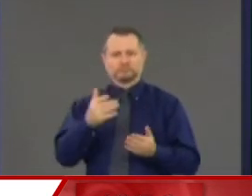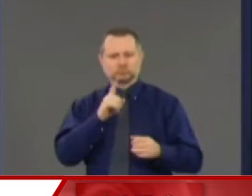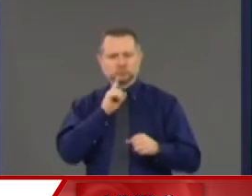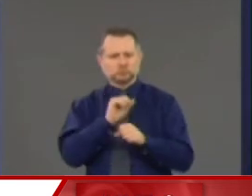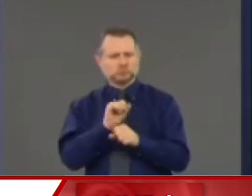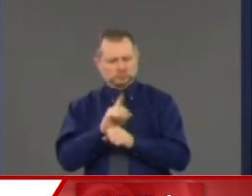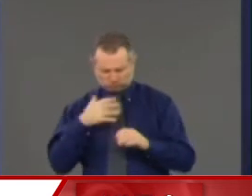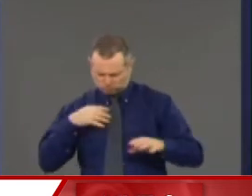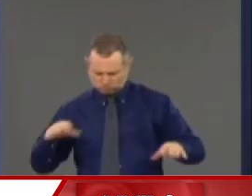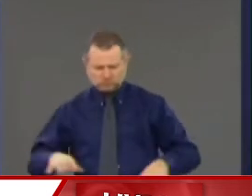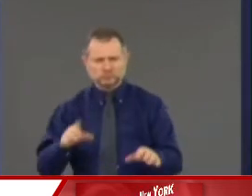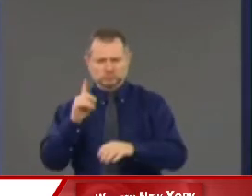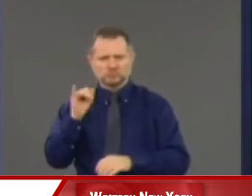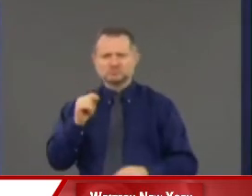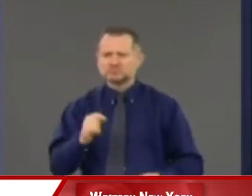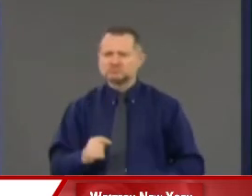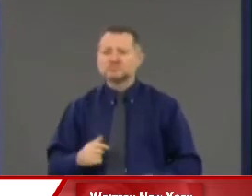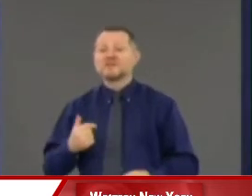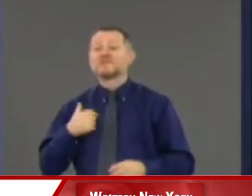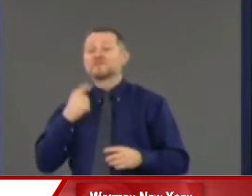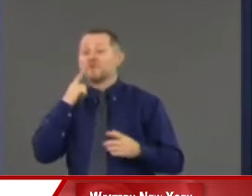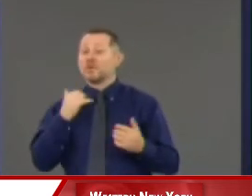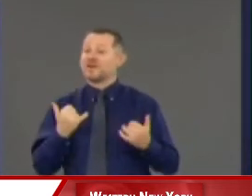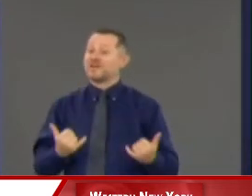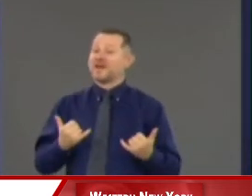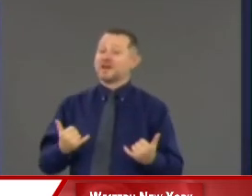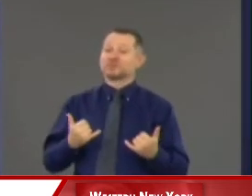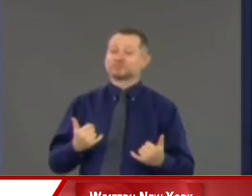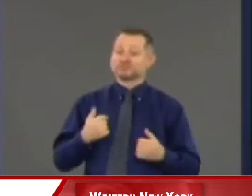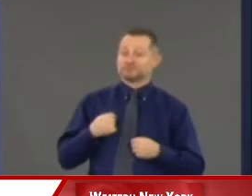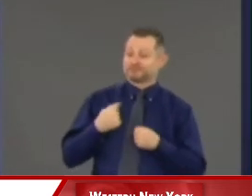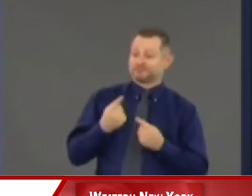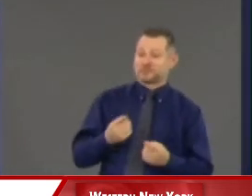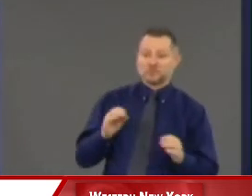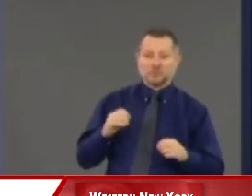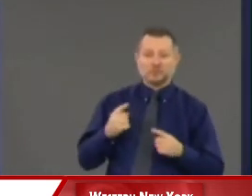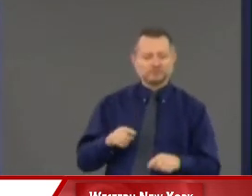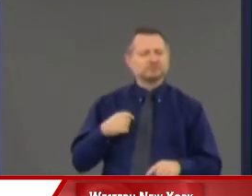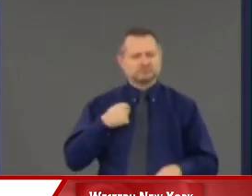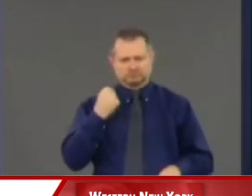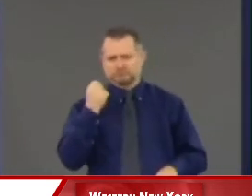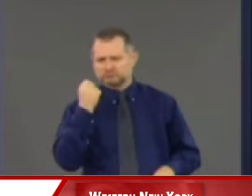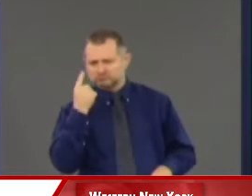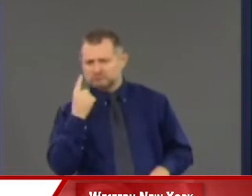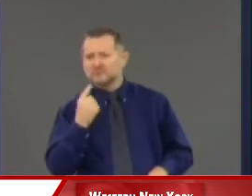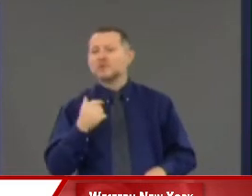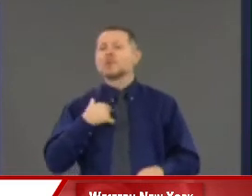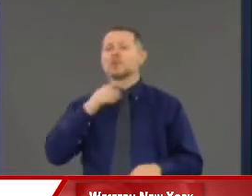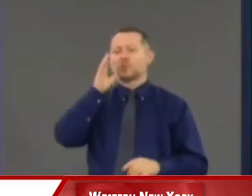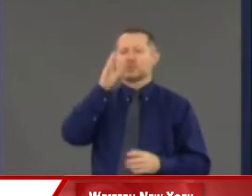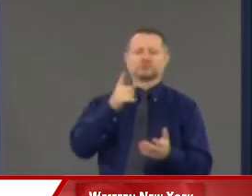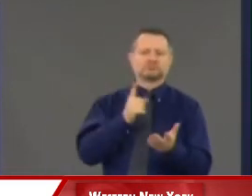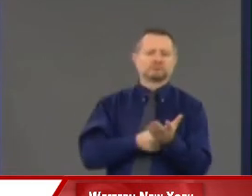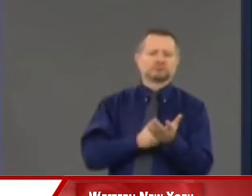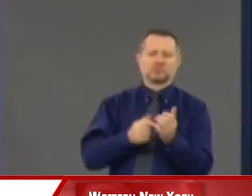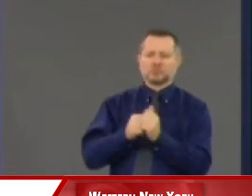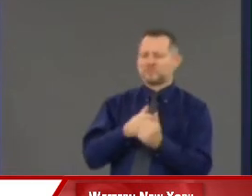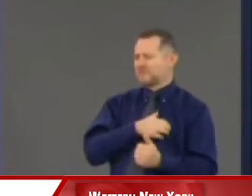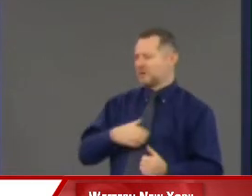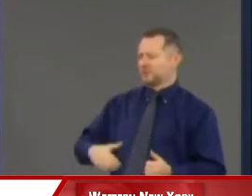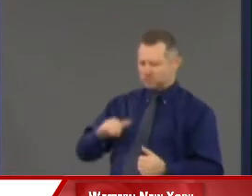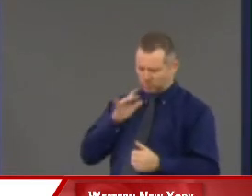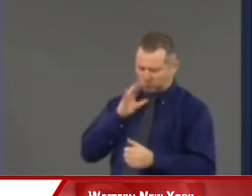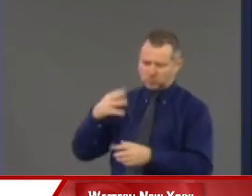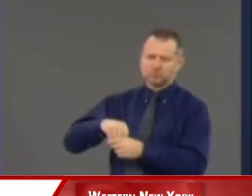But in the interim, nothing has been done. I get that, too. And I'm going to speak to the mayor about that. The National